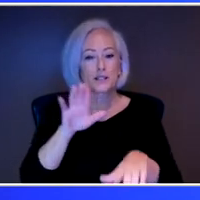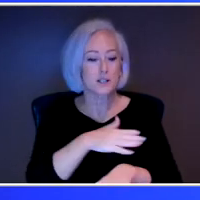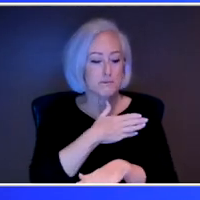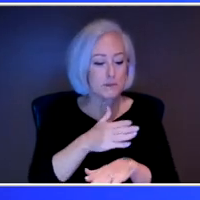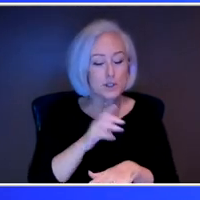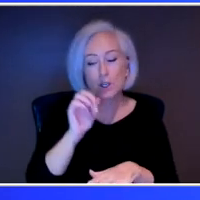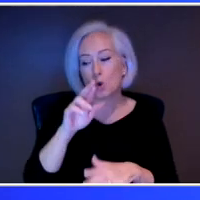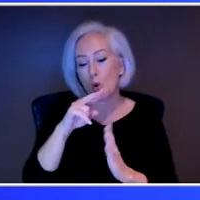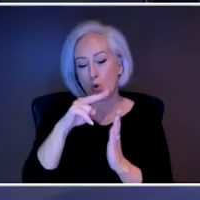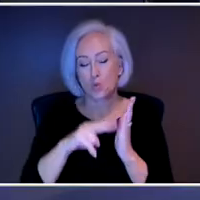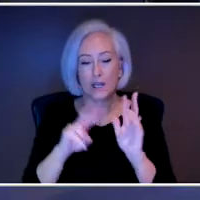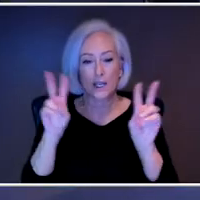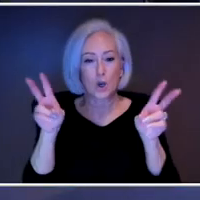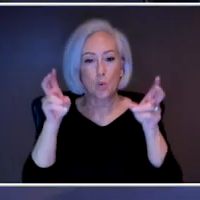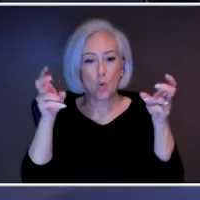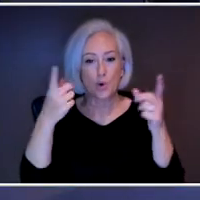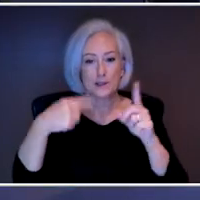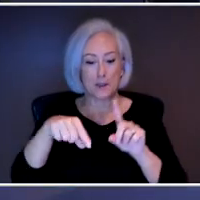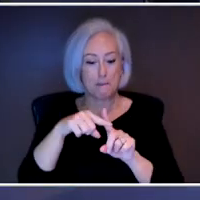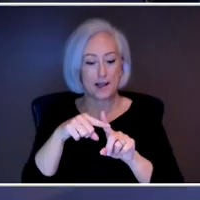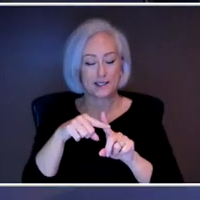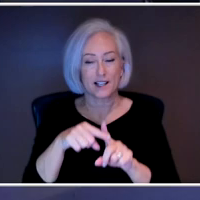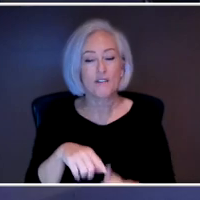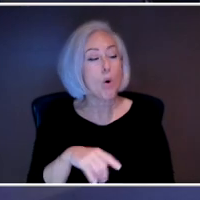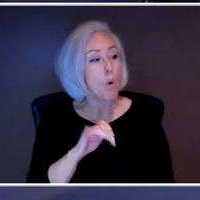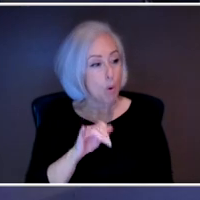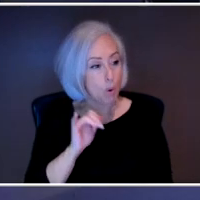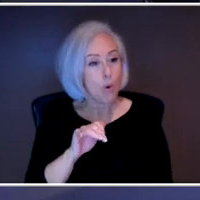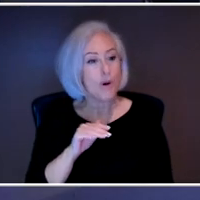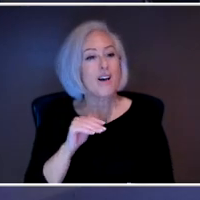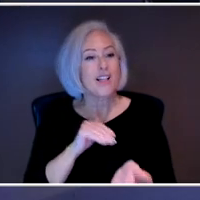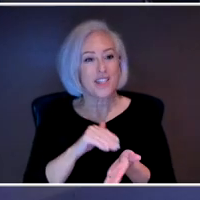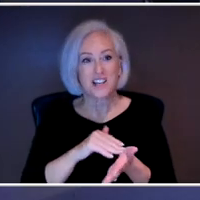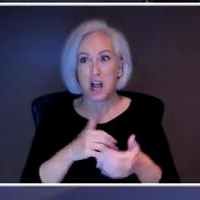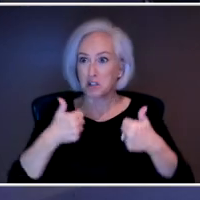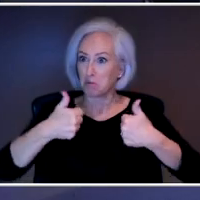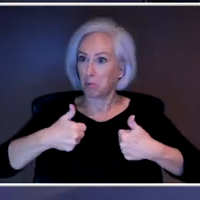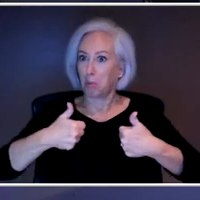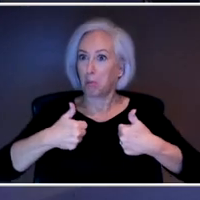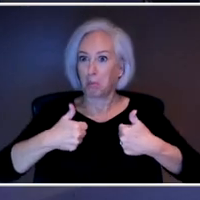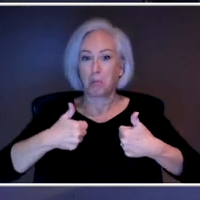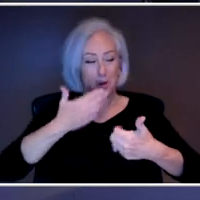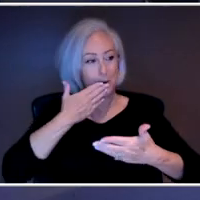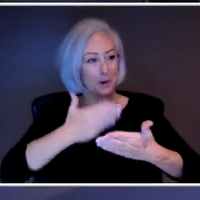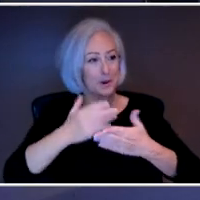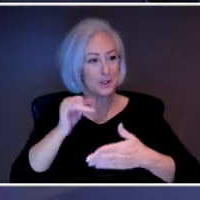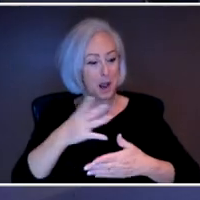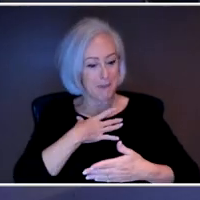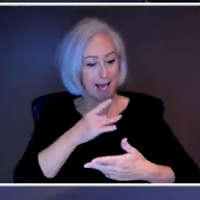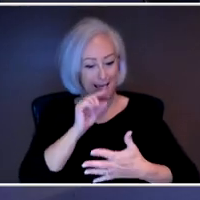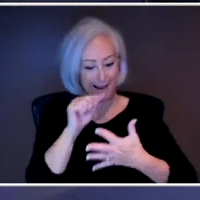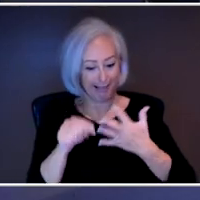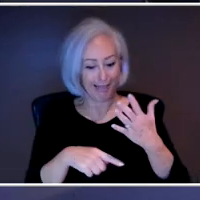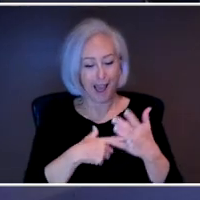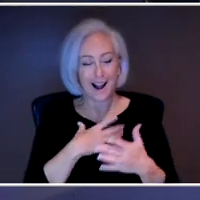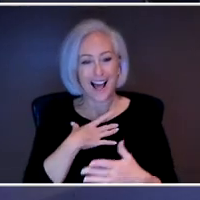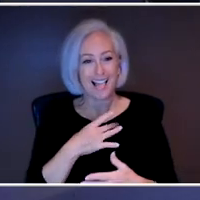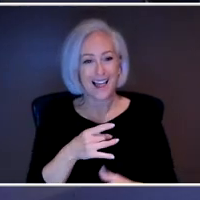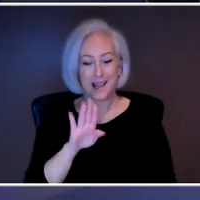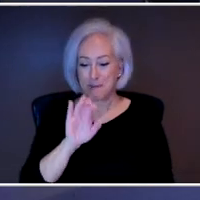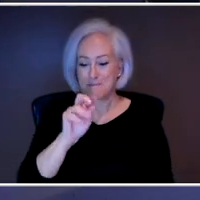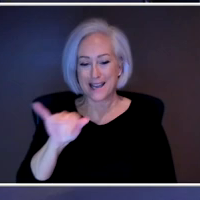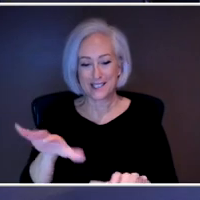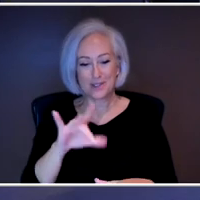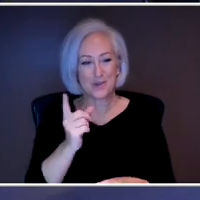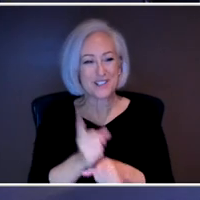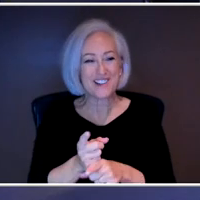that are positive, things like that. The doctors are giving thumbs up and nodding their heads saying they like everything they're hearing. Becky's doing it right, right? Yep. Love it.